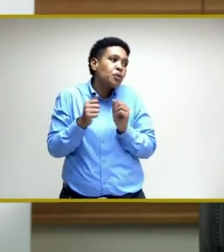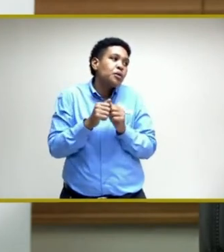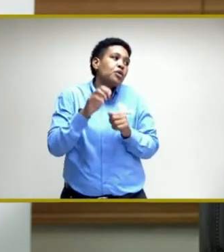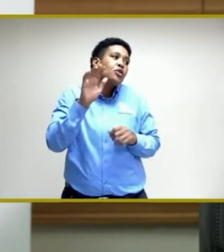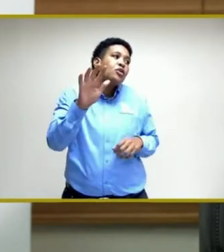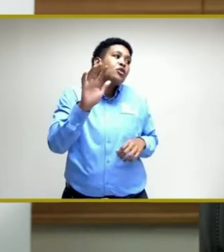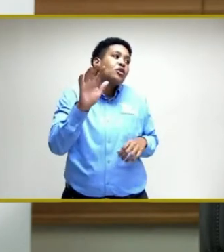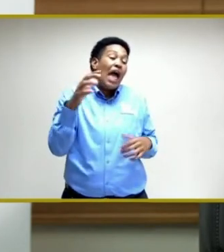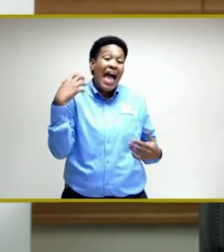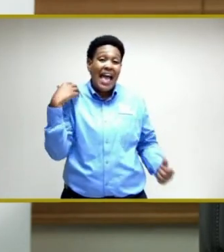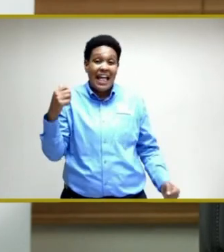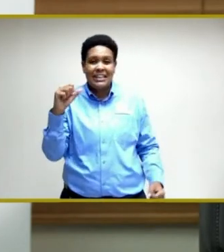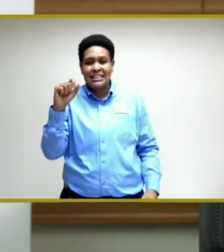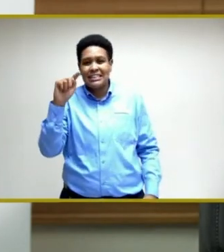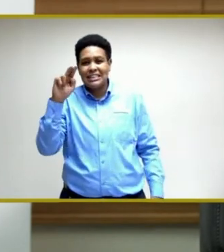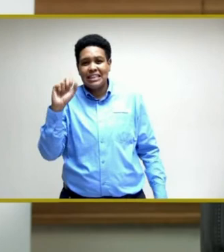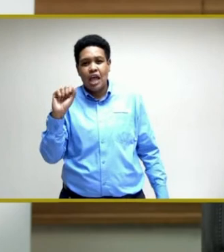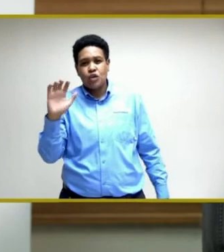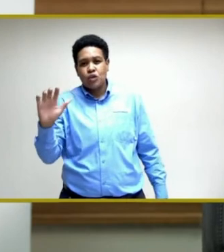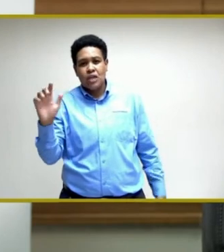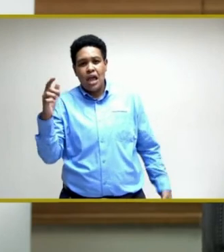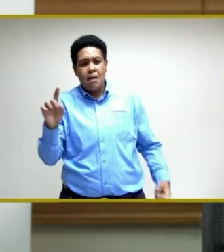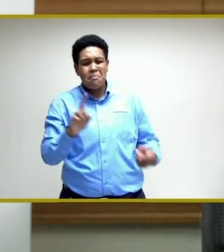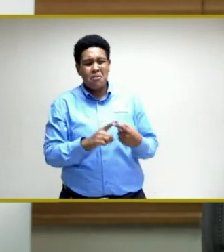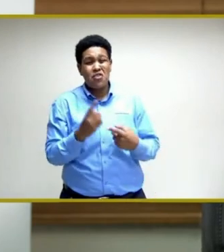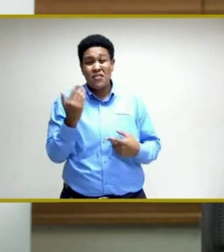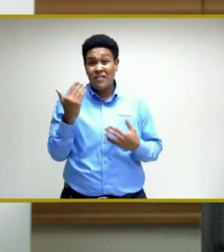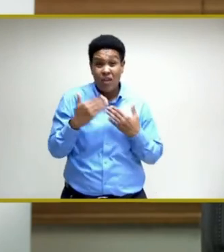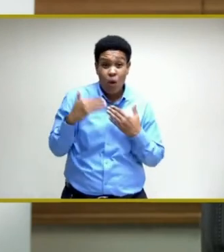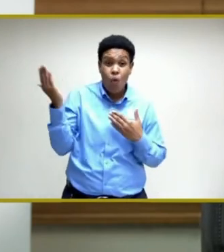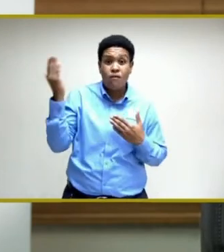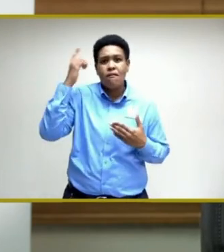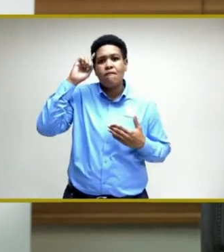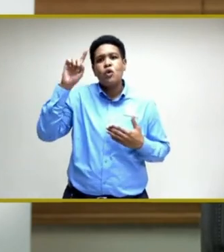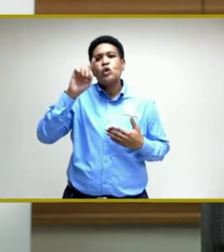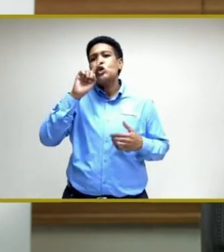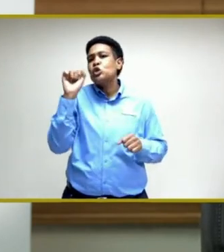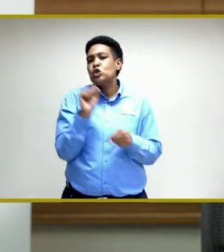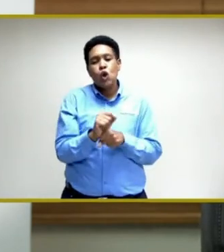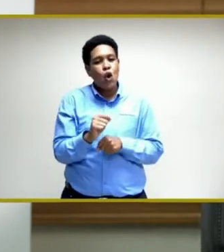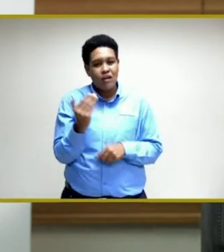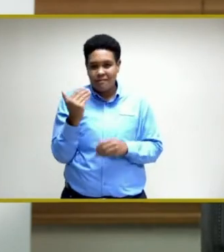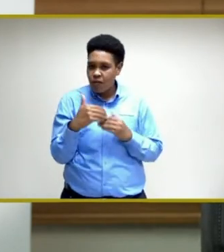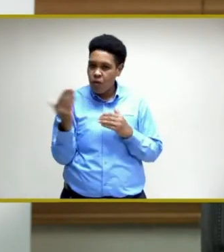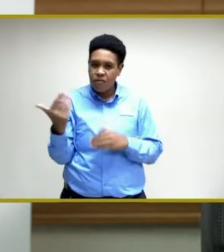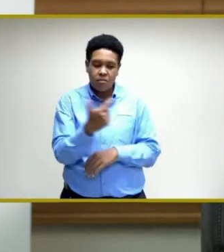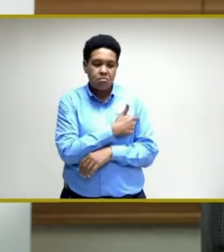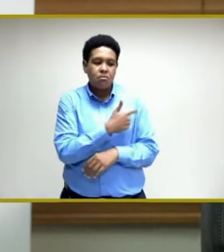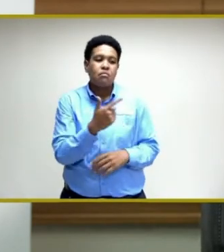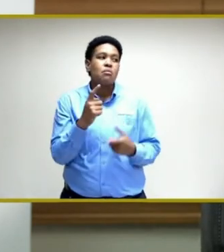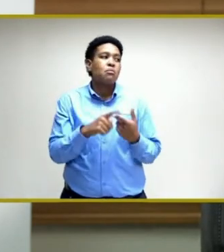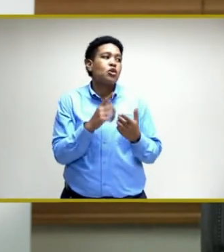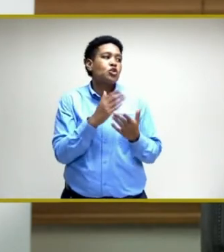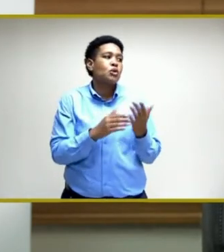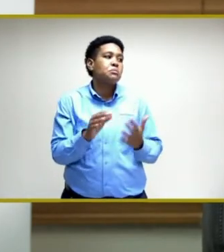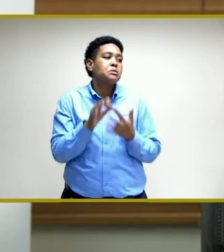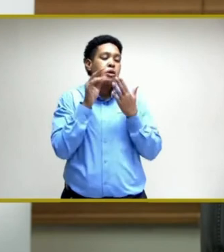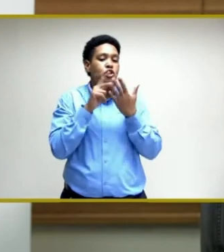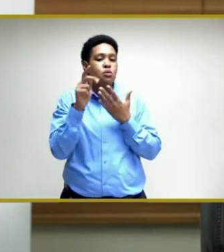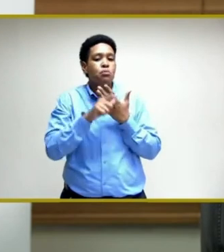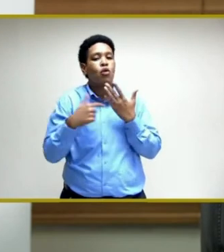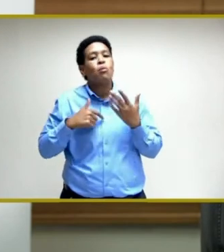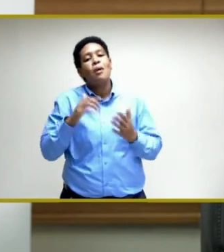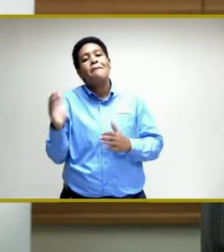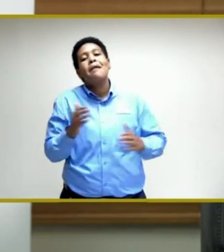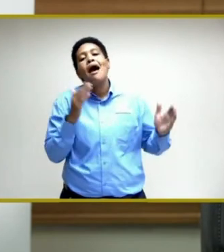you know, health status, and certainly 15 and over for sure. And there are some special programs that we are planning